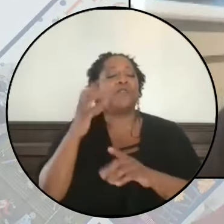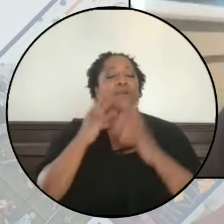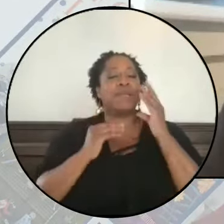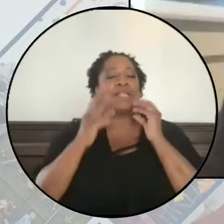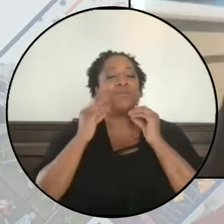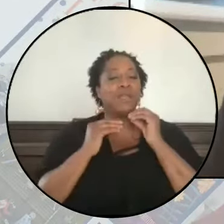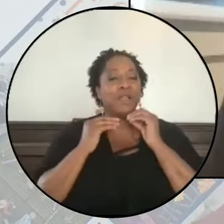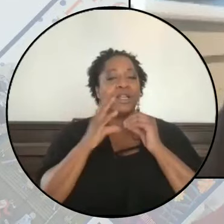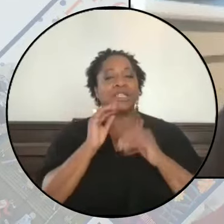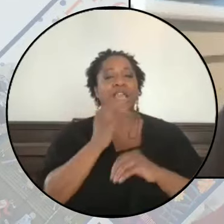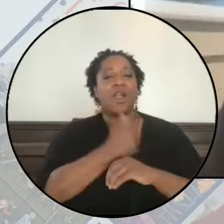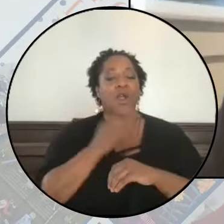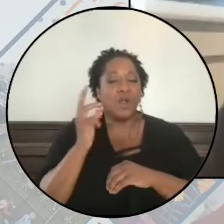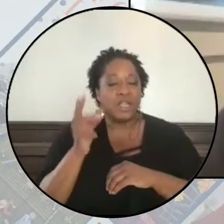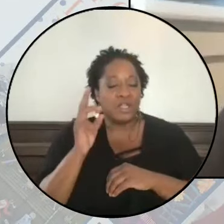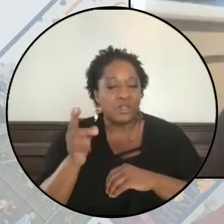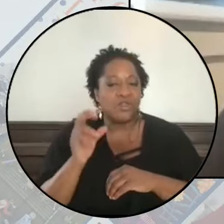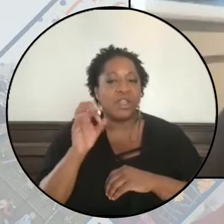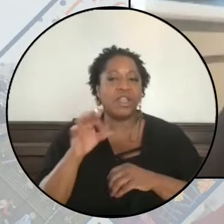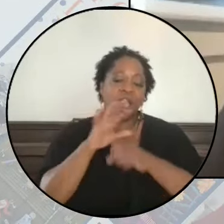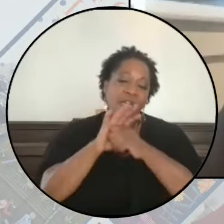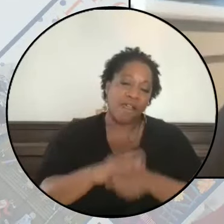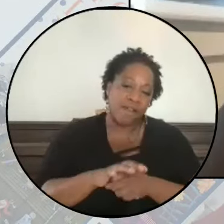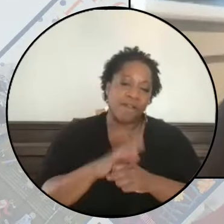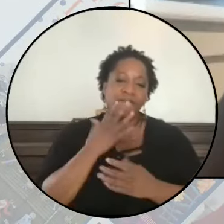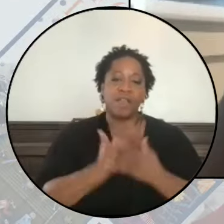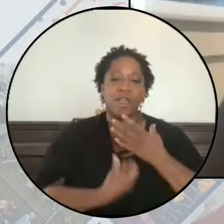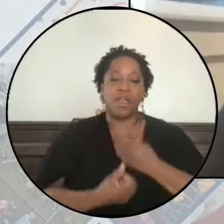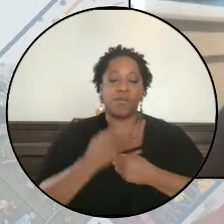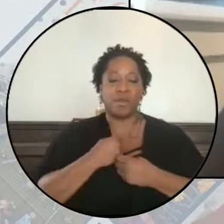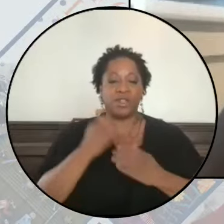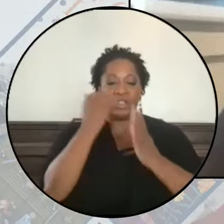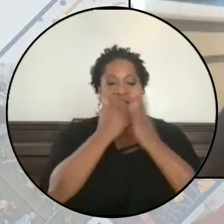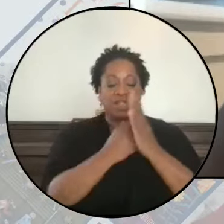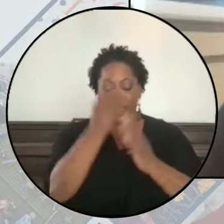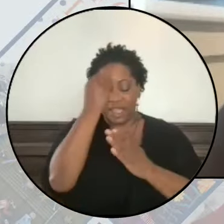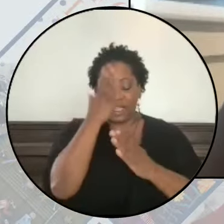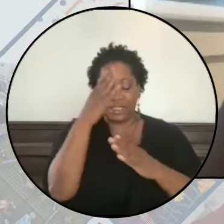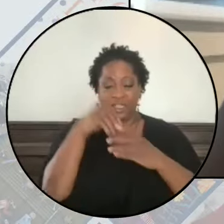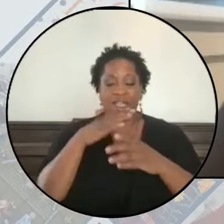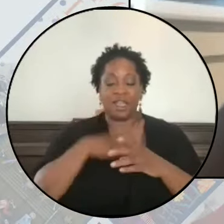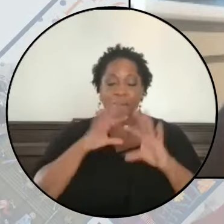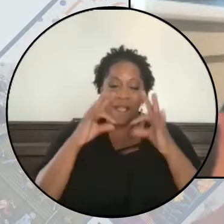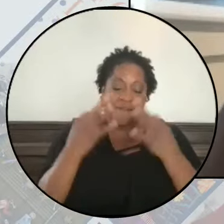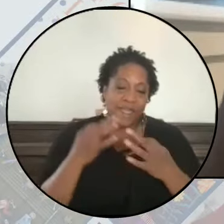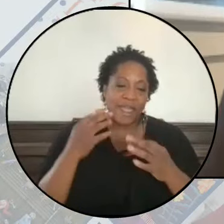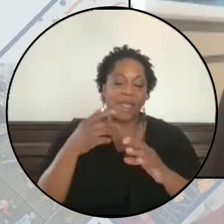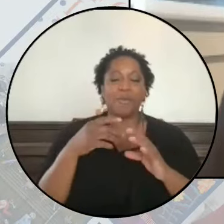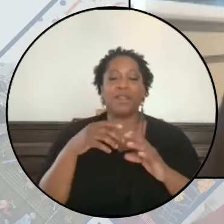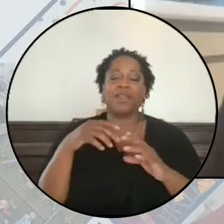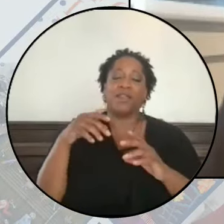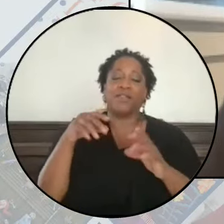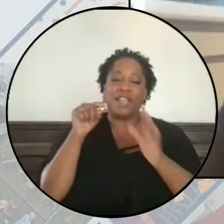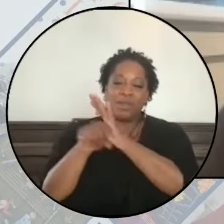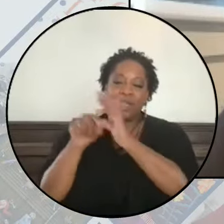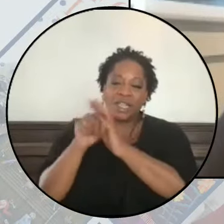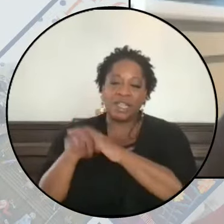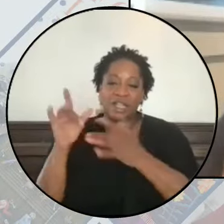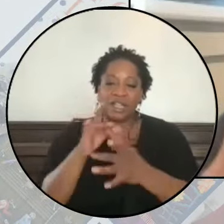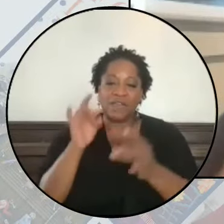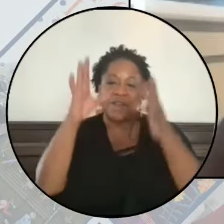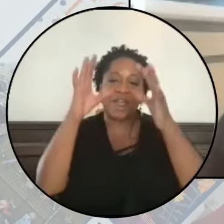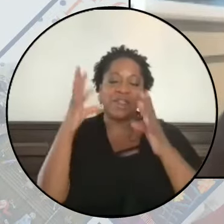experiences and our own histories of oppression. The lessons in my family of genocidal violence that many of our families